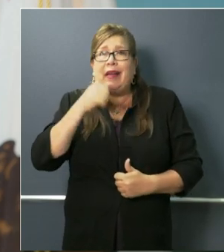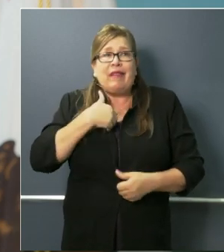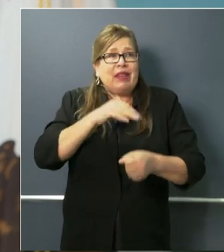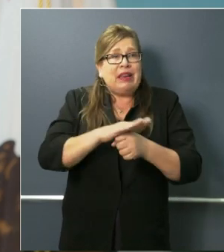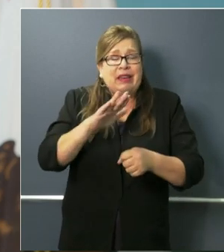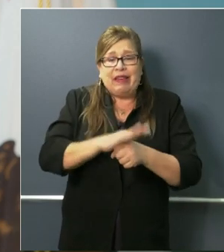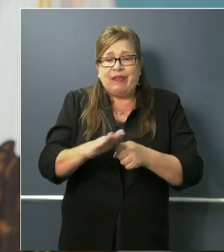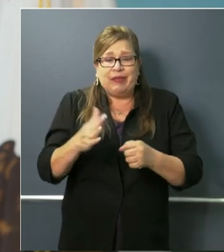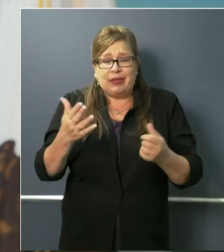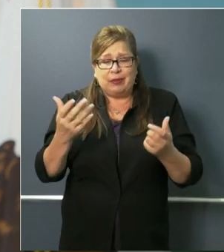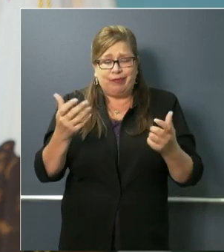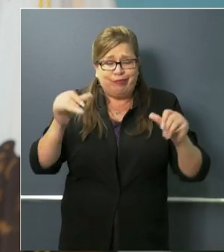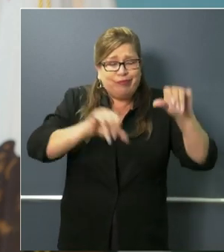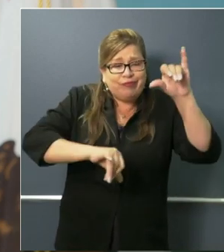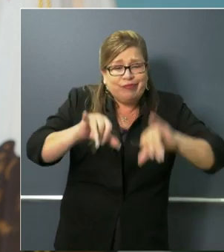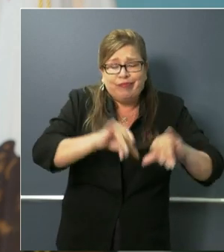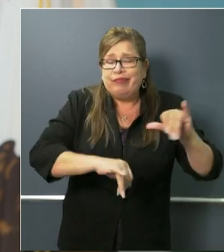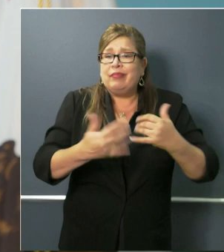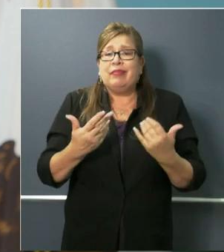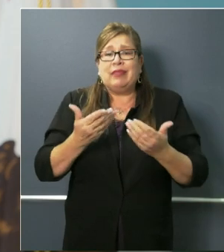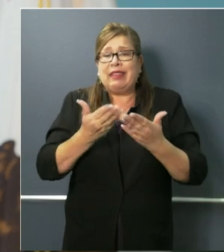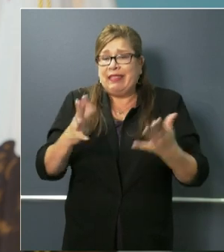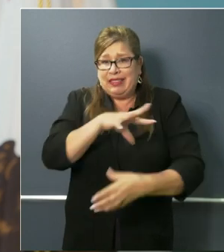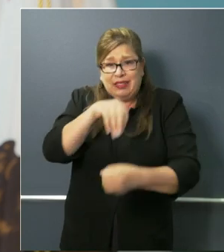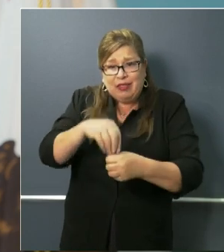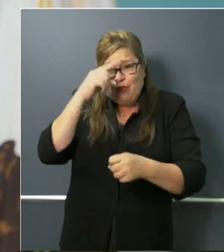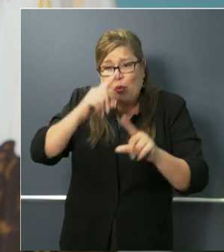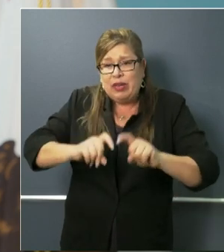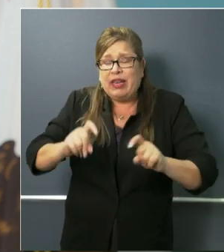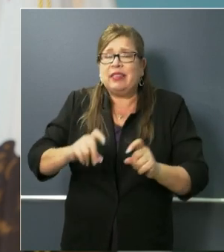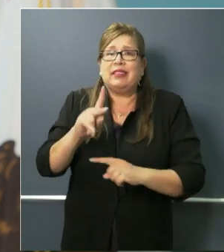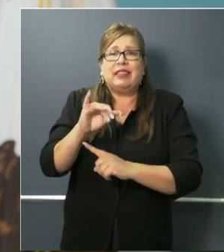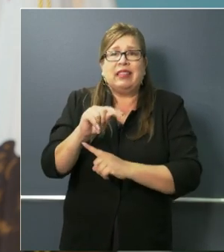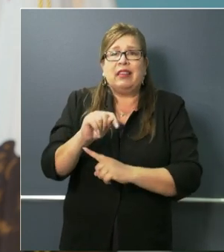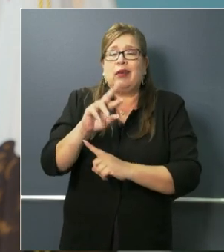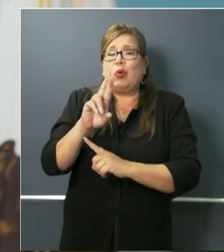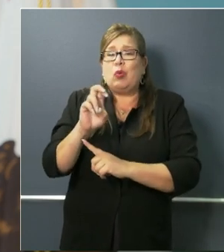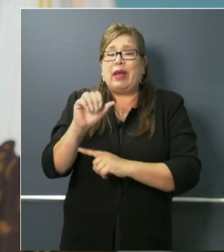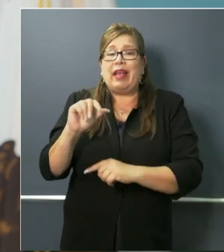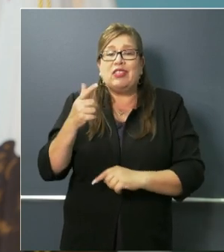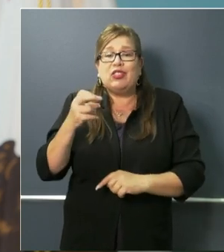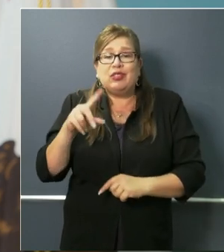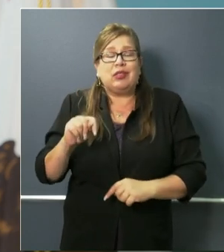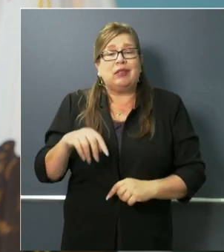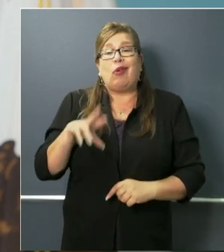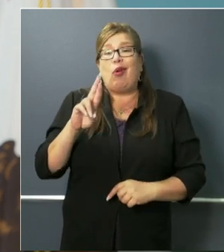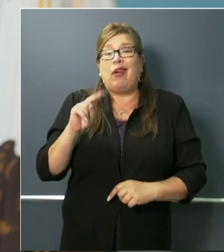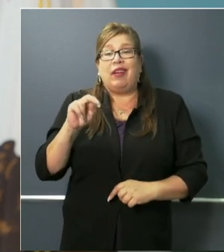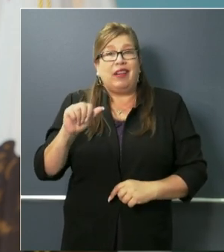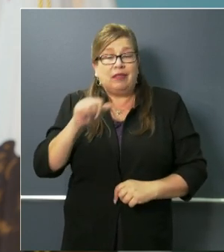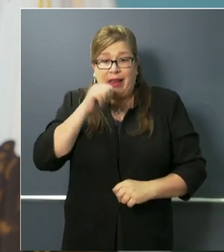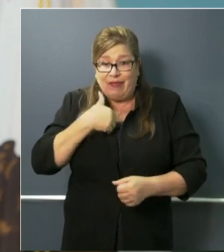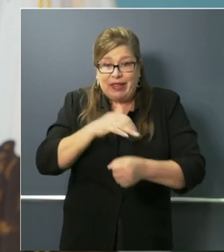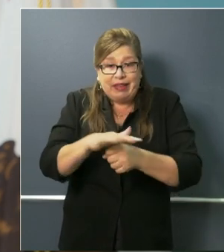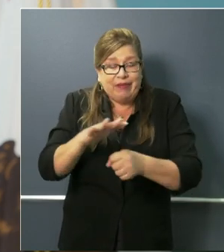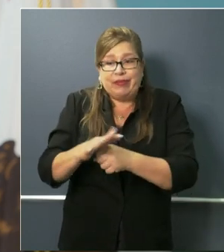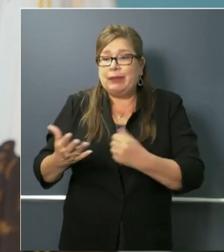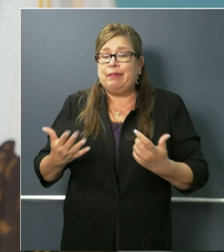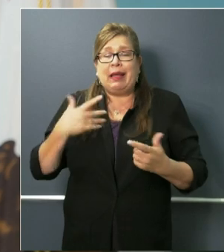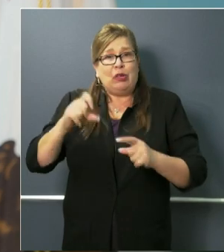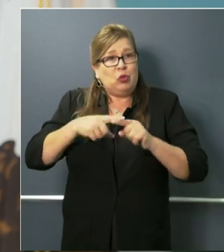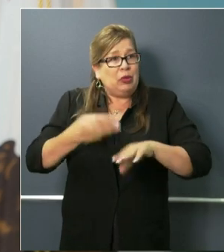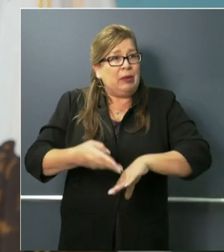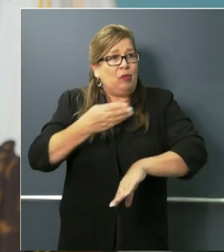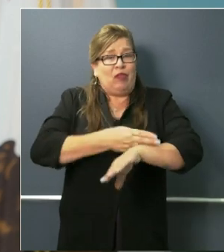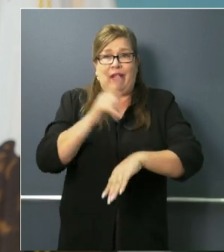extraction kits, to get more reagents. We talked about the incremental work we did in our labs to improve testing throughout